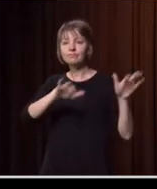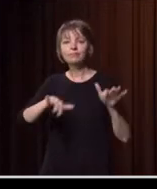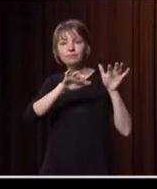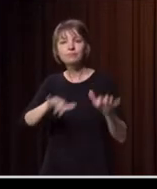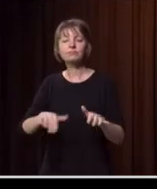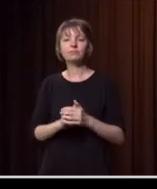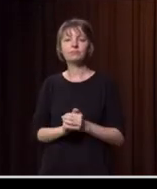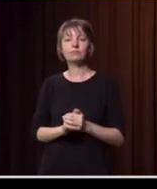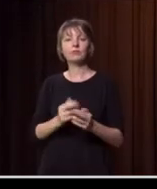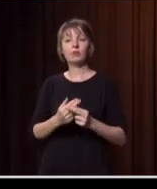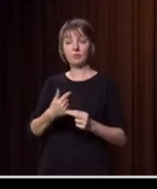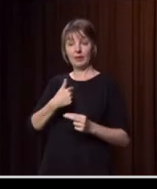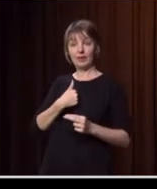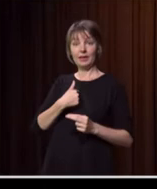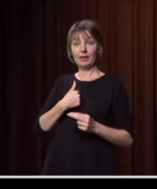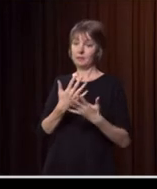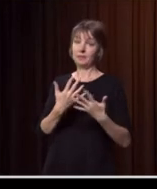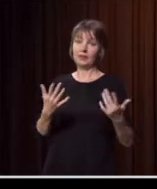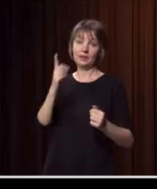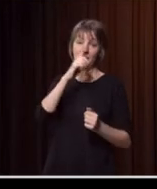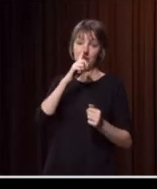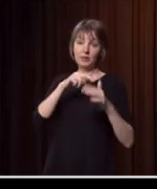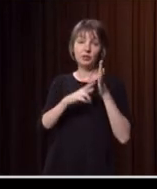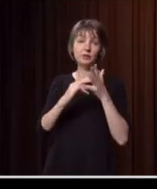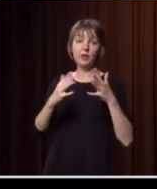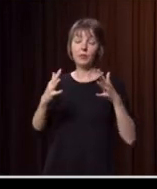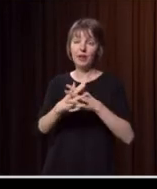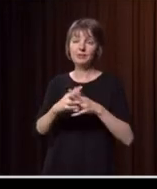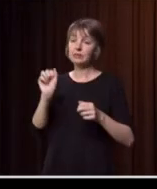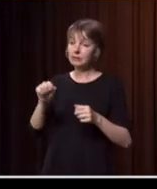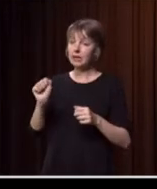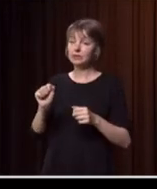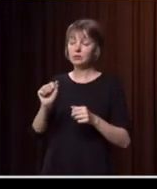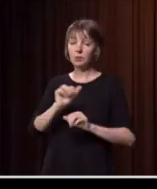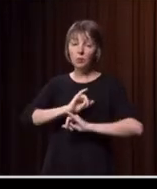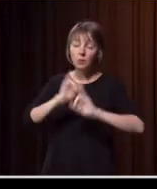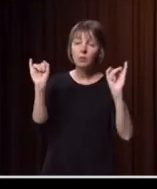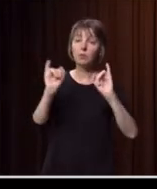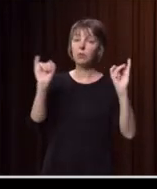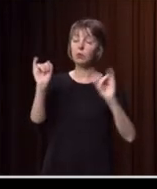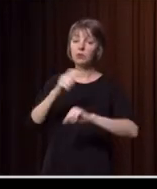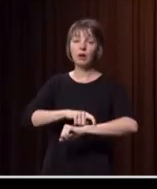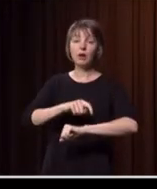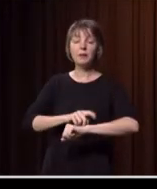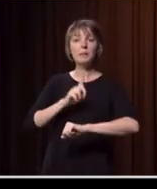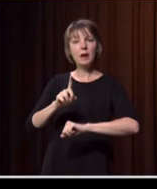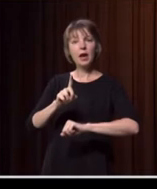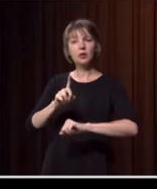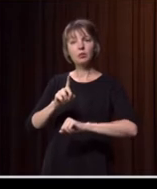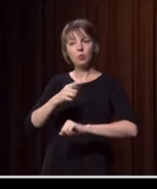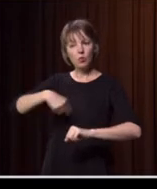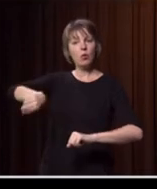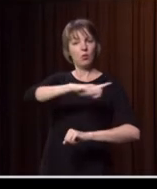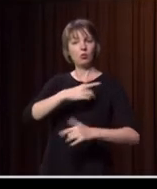South Wales, as difficult and as traumatic as the season was, there was also this extraordinary sense of pride